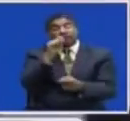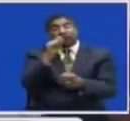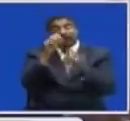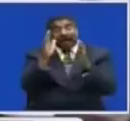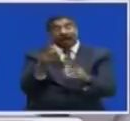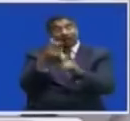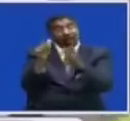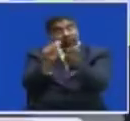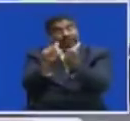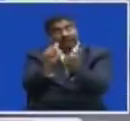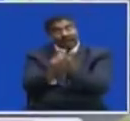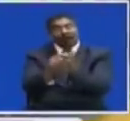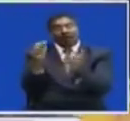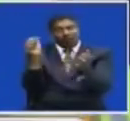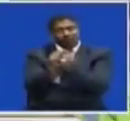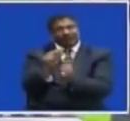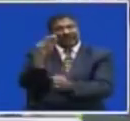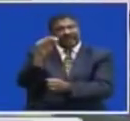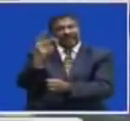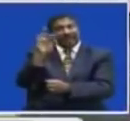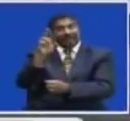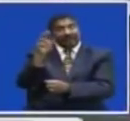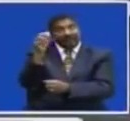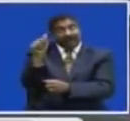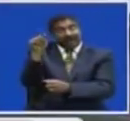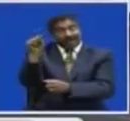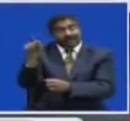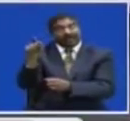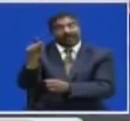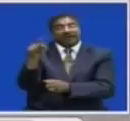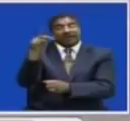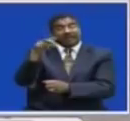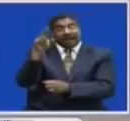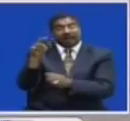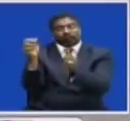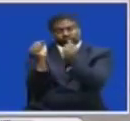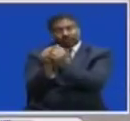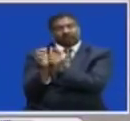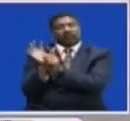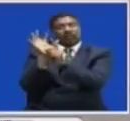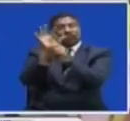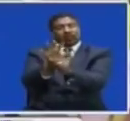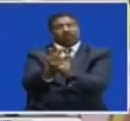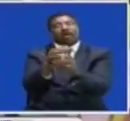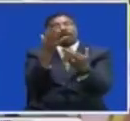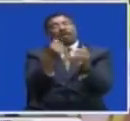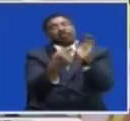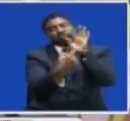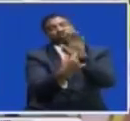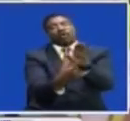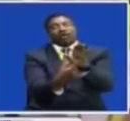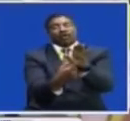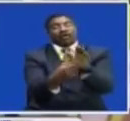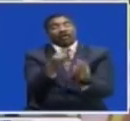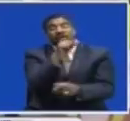by NRFA Public Relations Manager Alfonsias Hamachila Has toured the Shimabala Toe Plaza And Mr. Hamachila